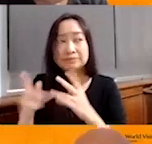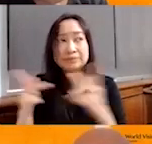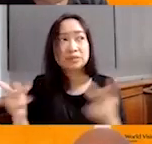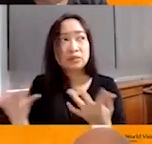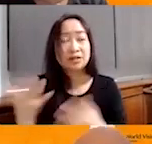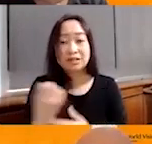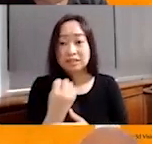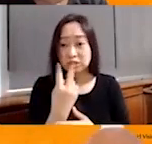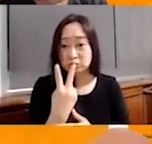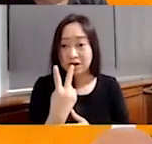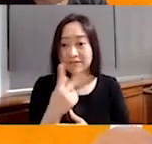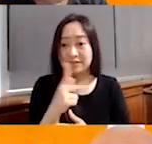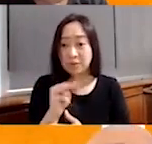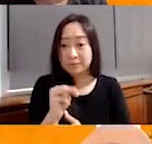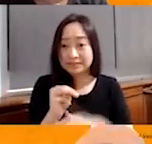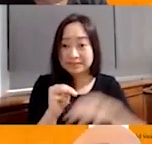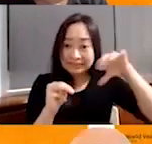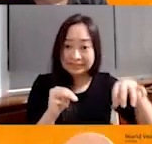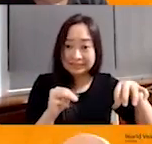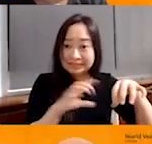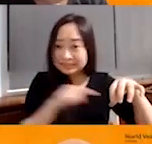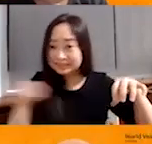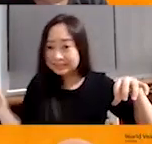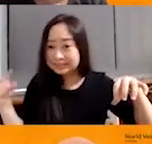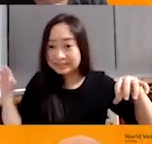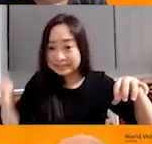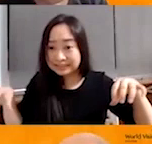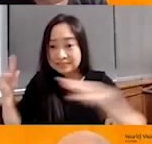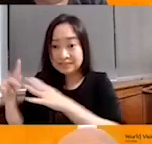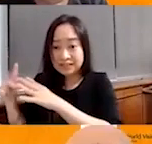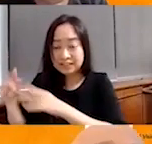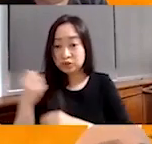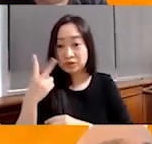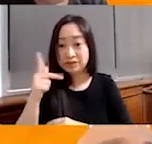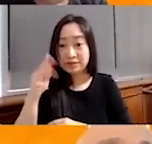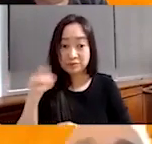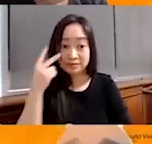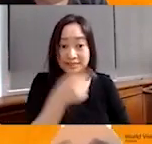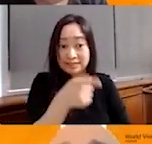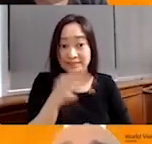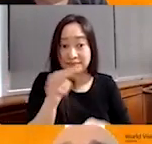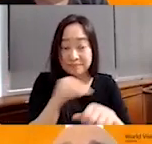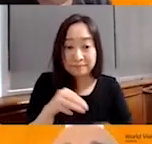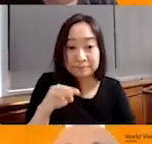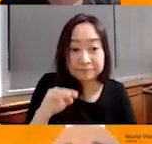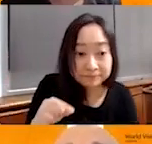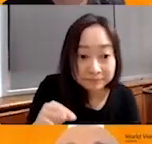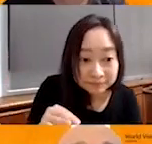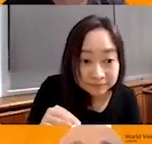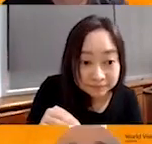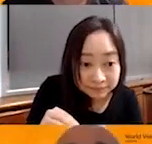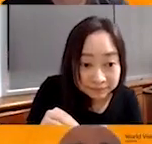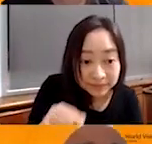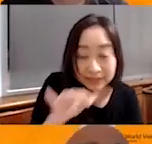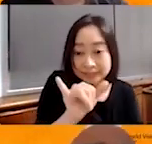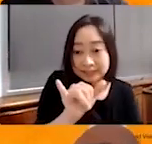12 kilometers far. And you can see in the left side of the map is Jata. And Jata is